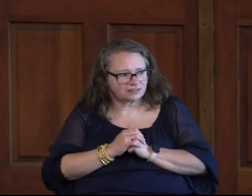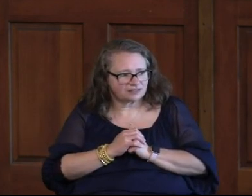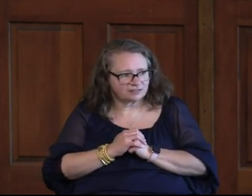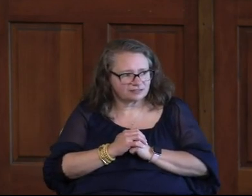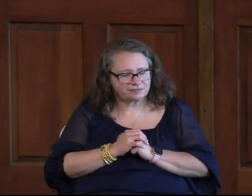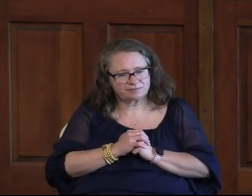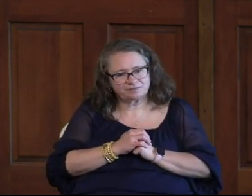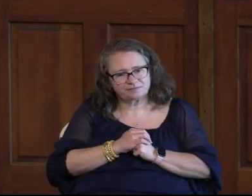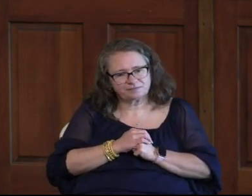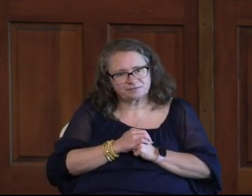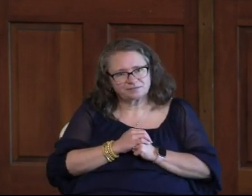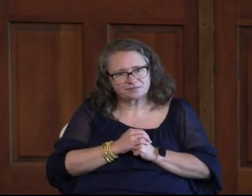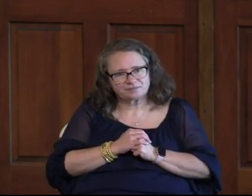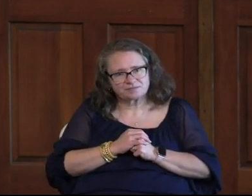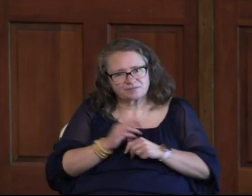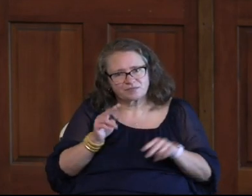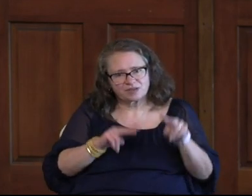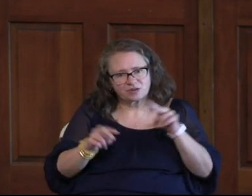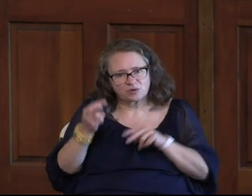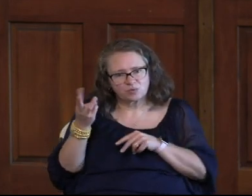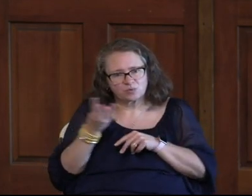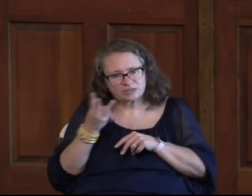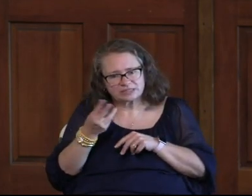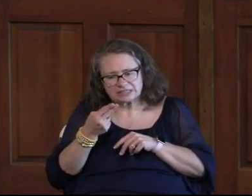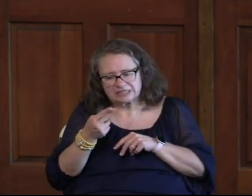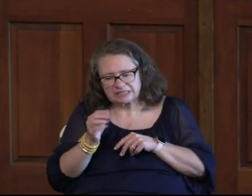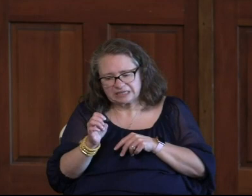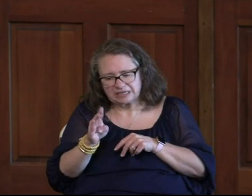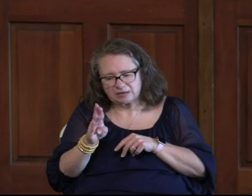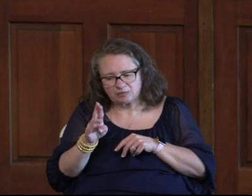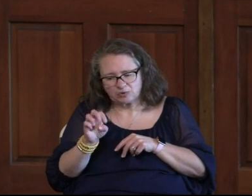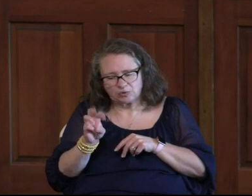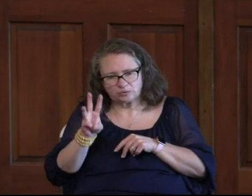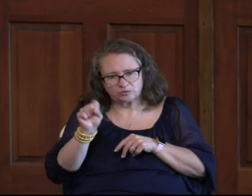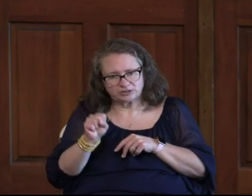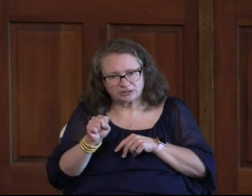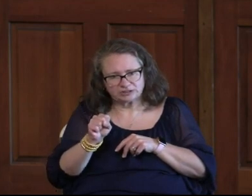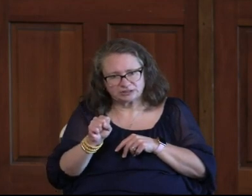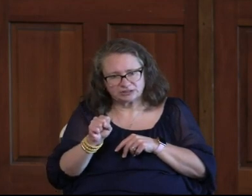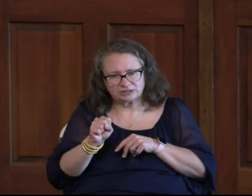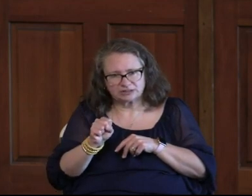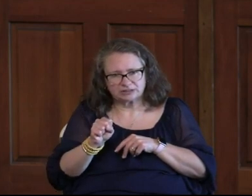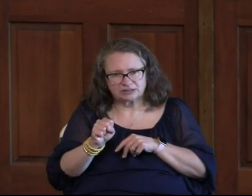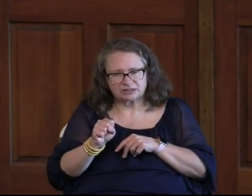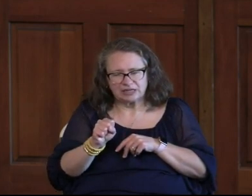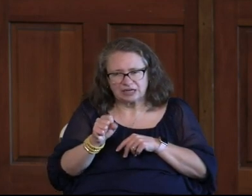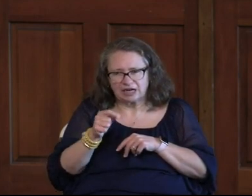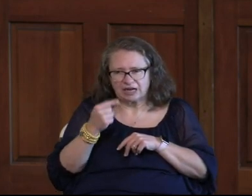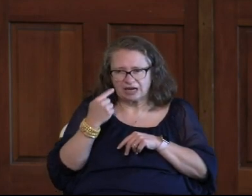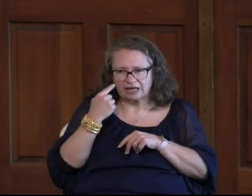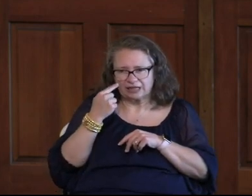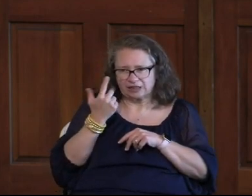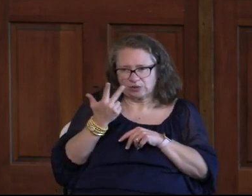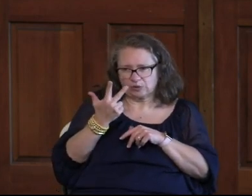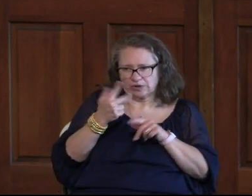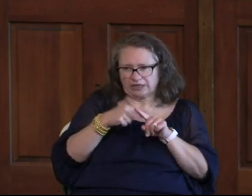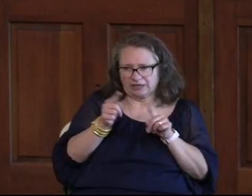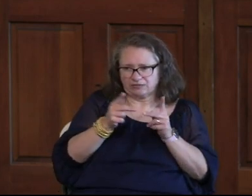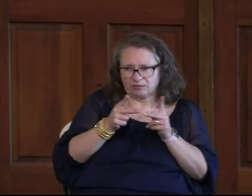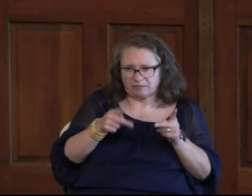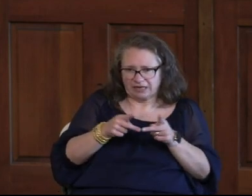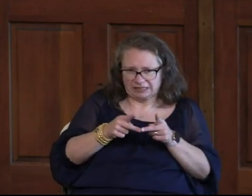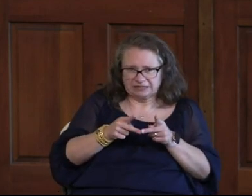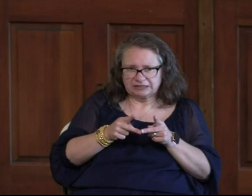And We We Were Looking At This On Wednesday From Hebrews In Hebrews I Count At Least Three Different